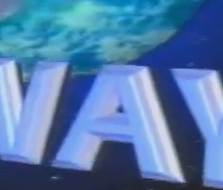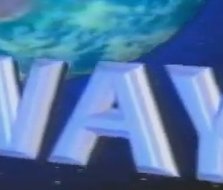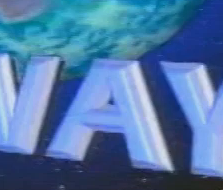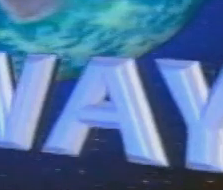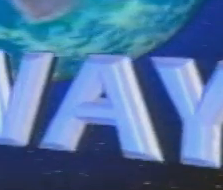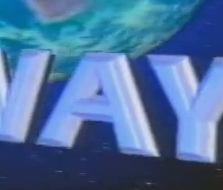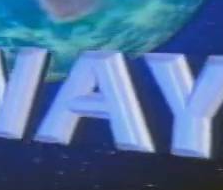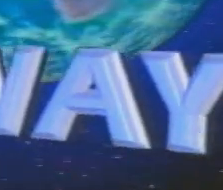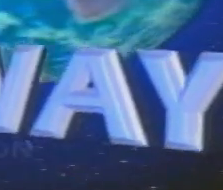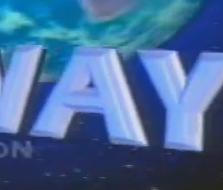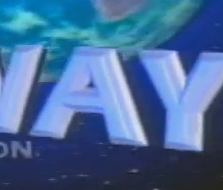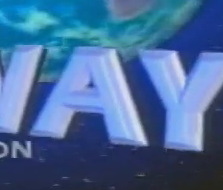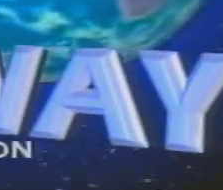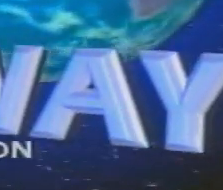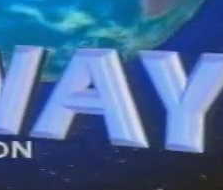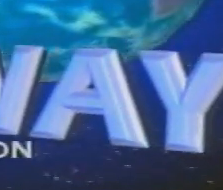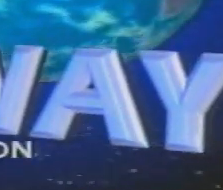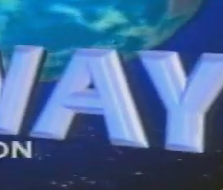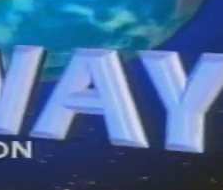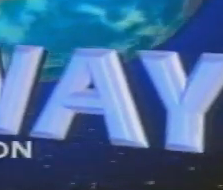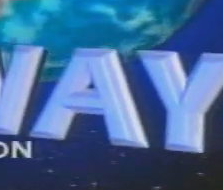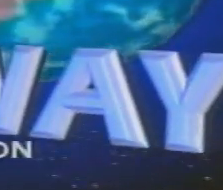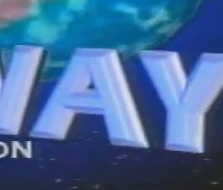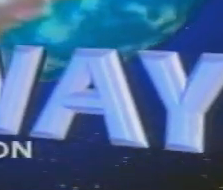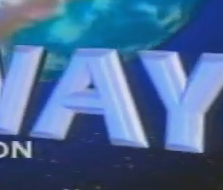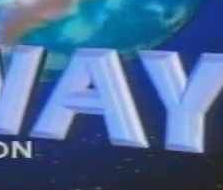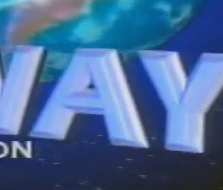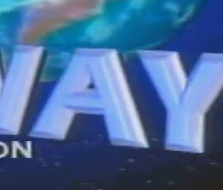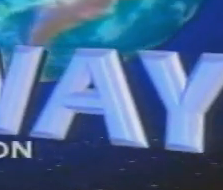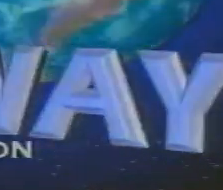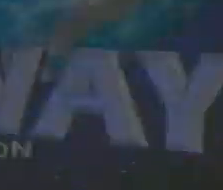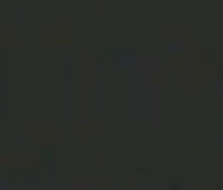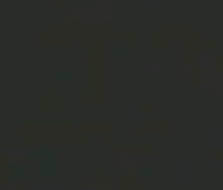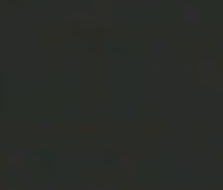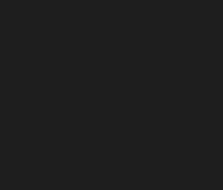done Thank you.